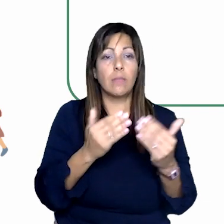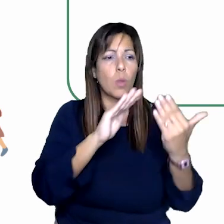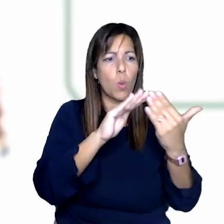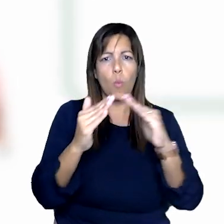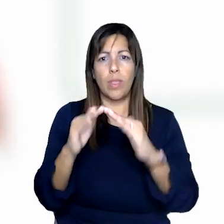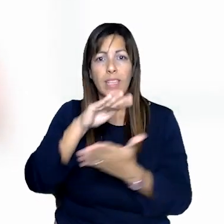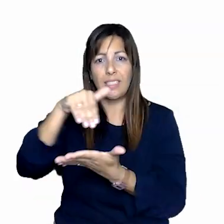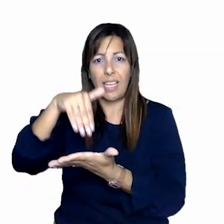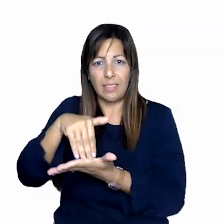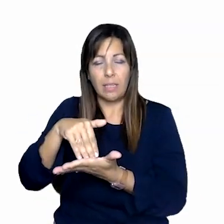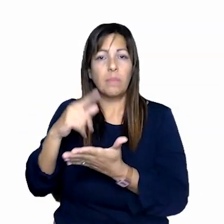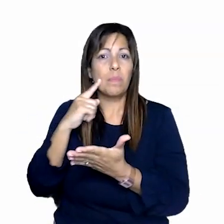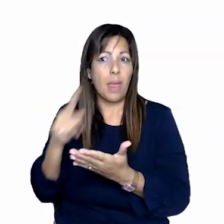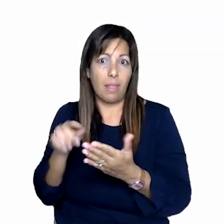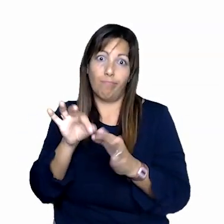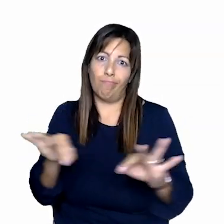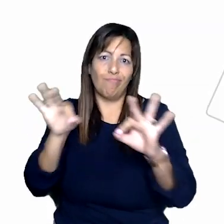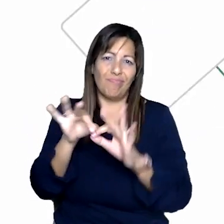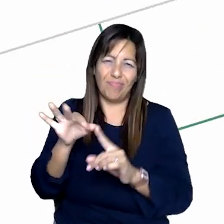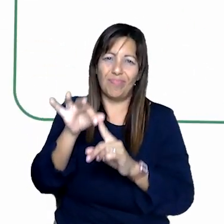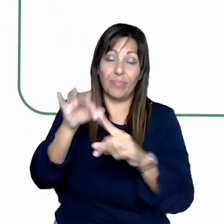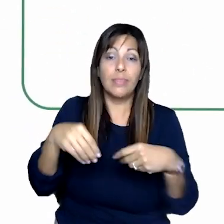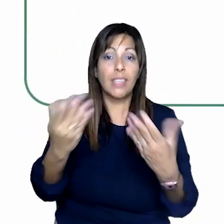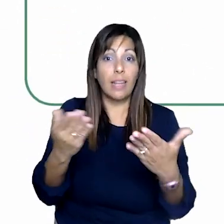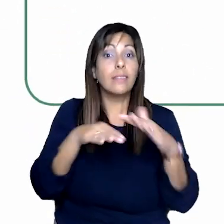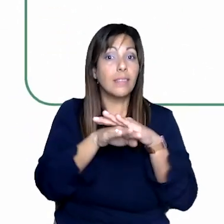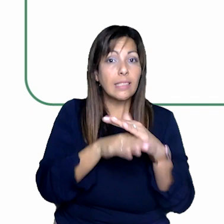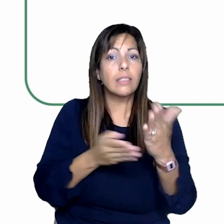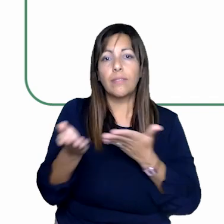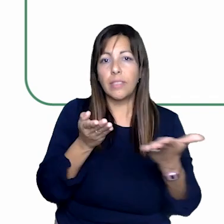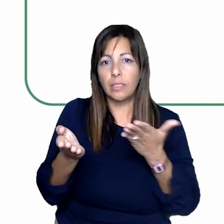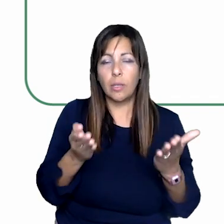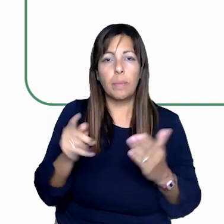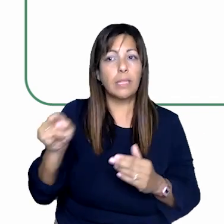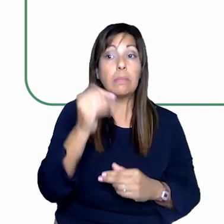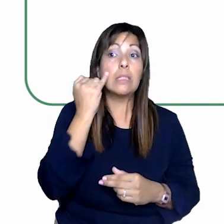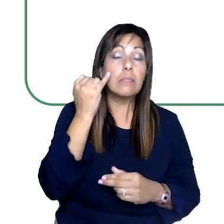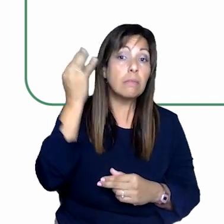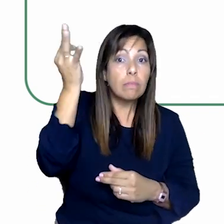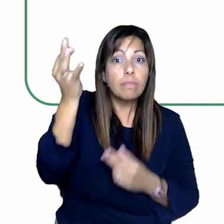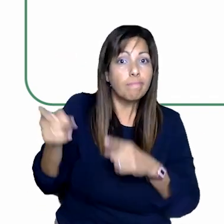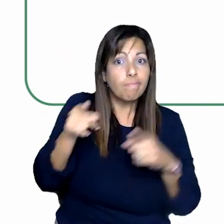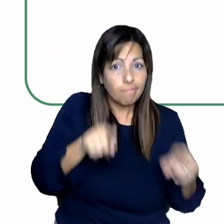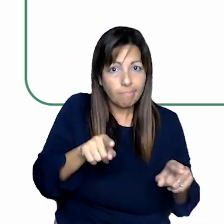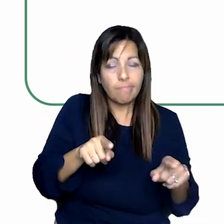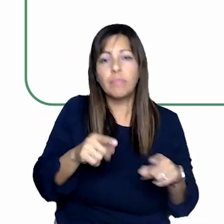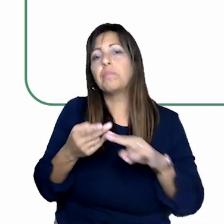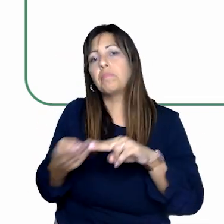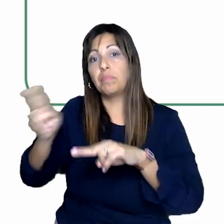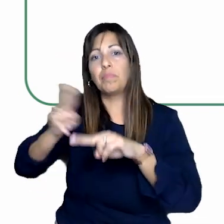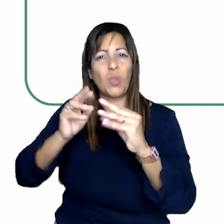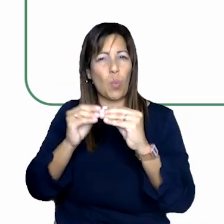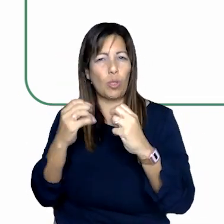resilience centers, which will be essential for providing critical support and services during future disasters, thus increasing the